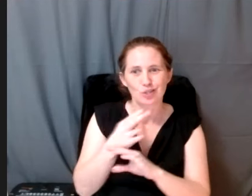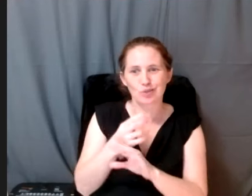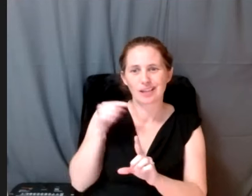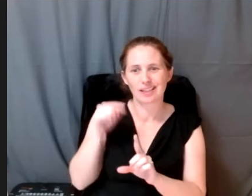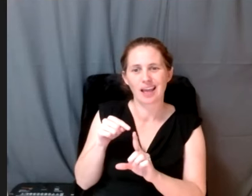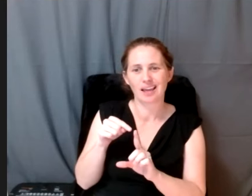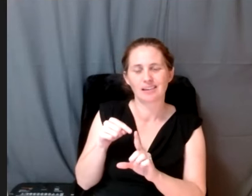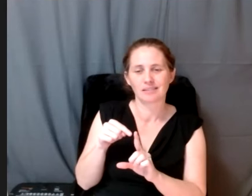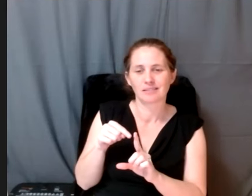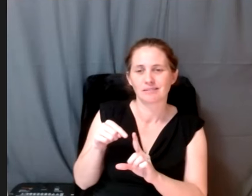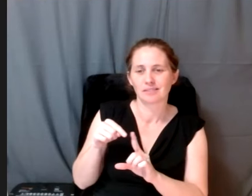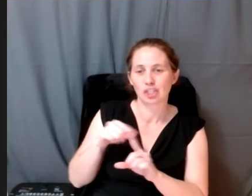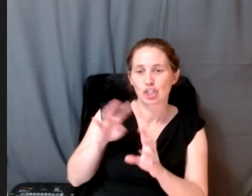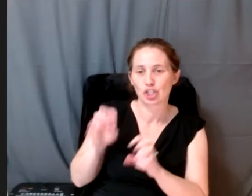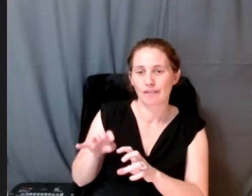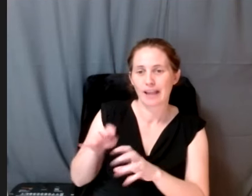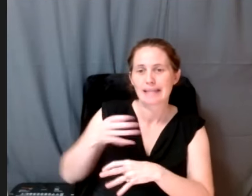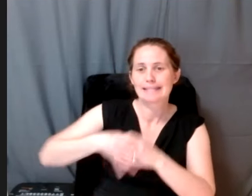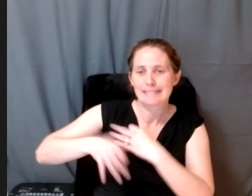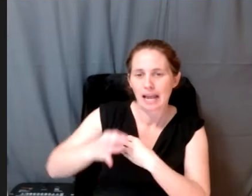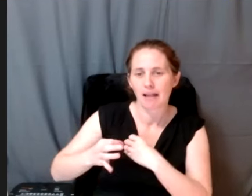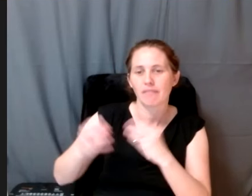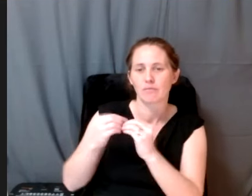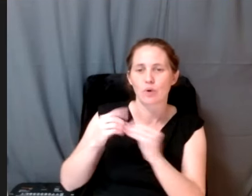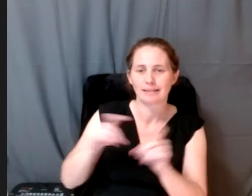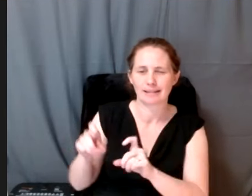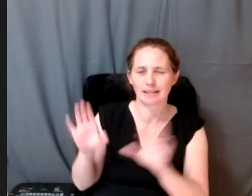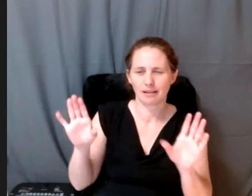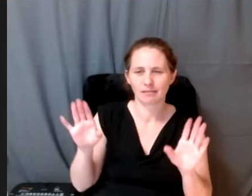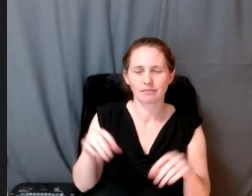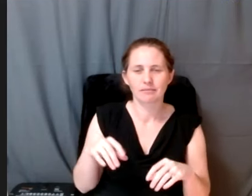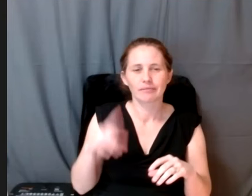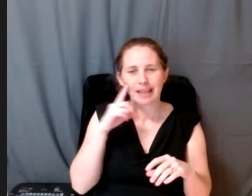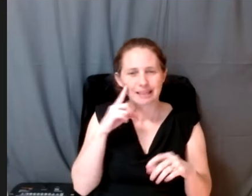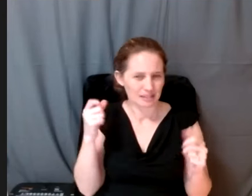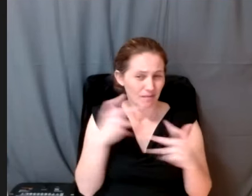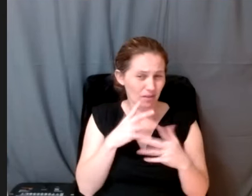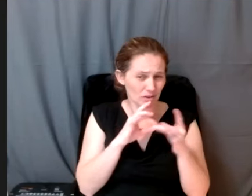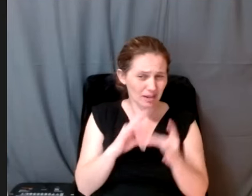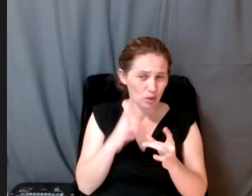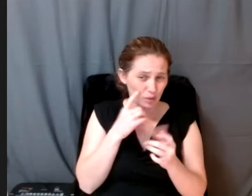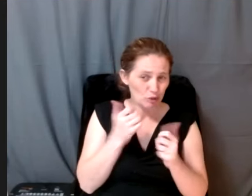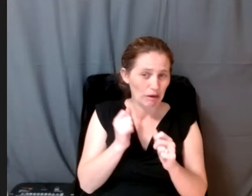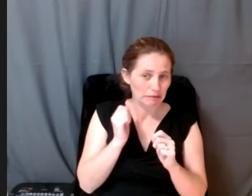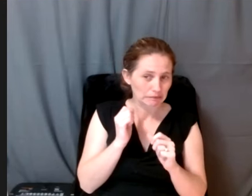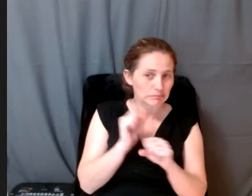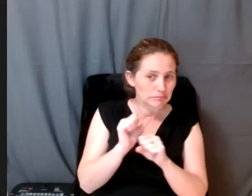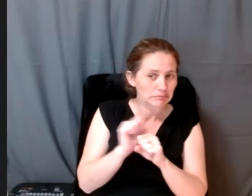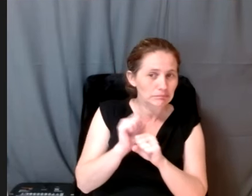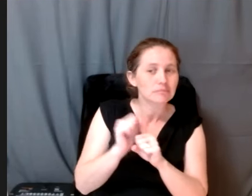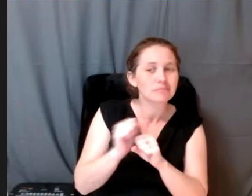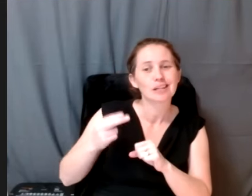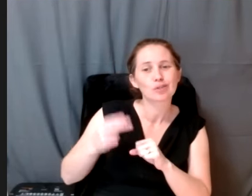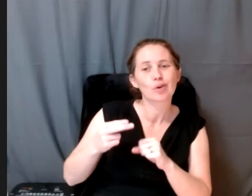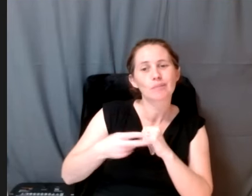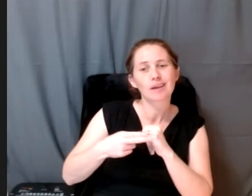geophysical survey in lieu of doing any more testing. So I think there's some fears around that we're working on that actually historic preservation